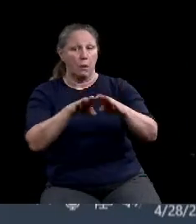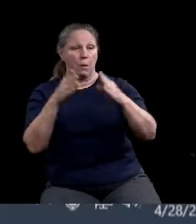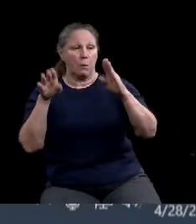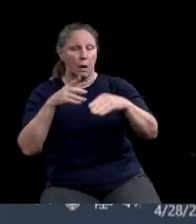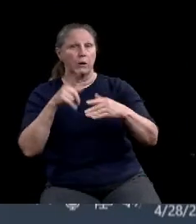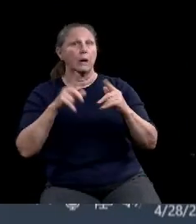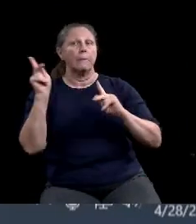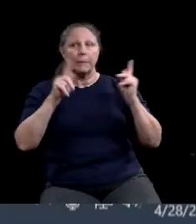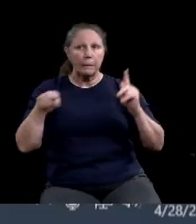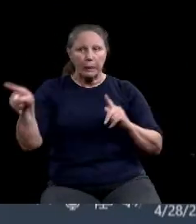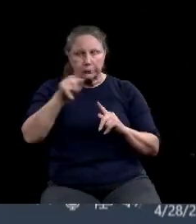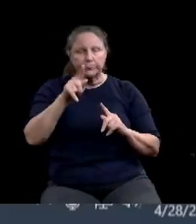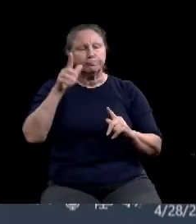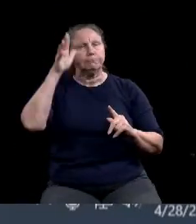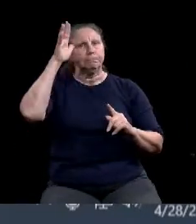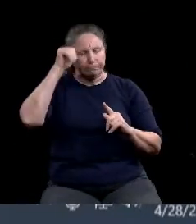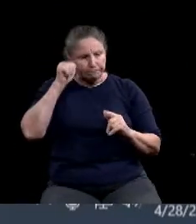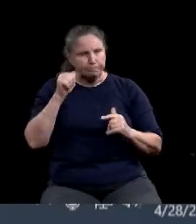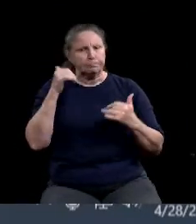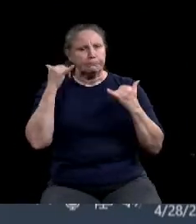exercising current health measures.